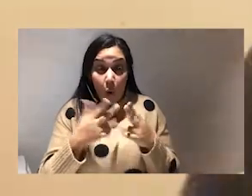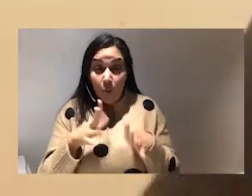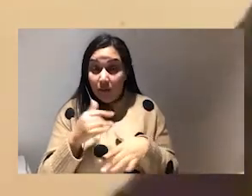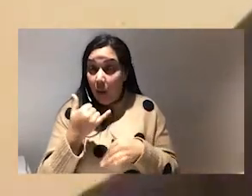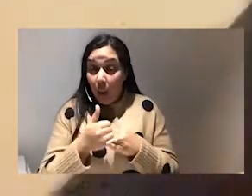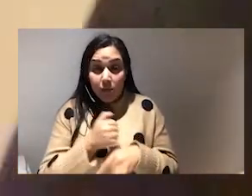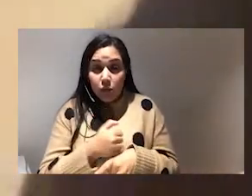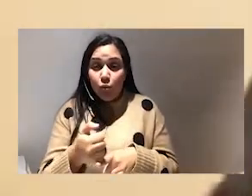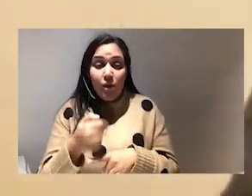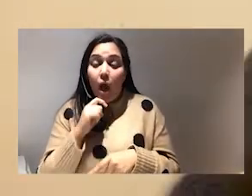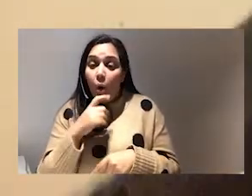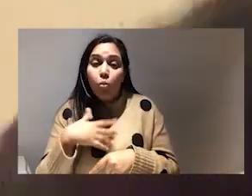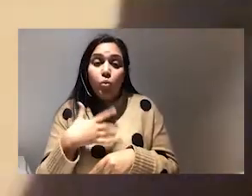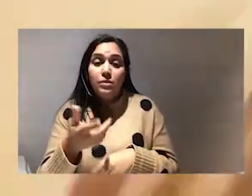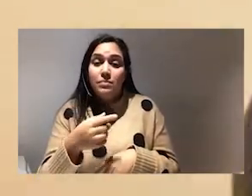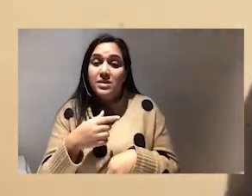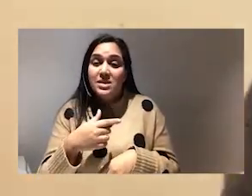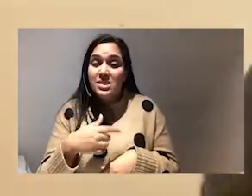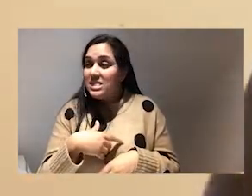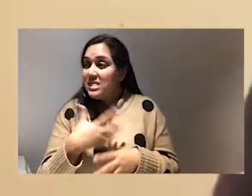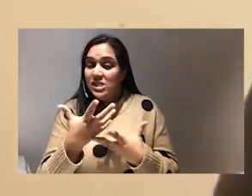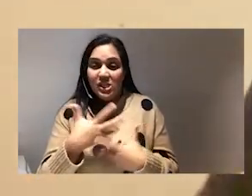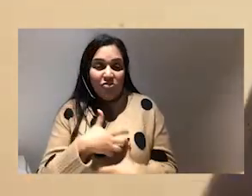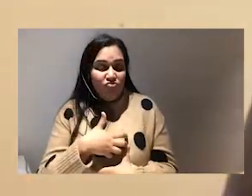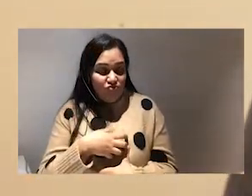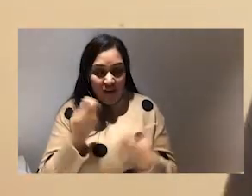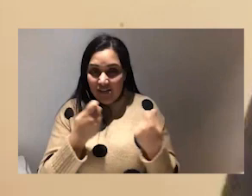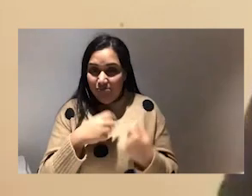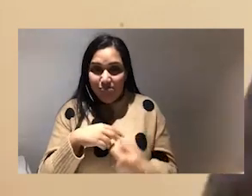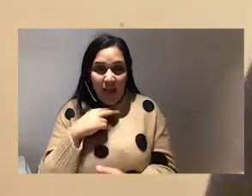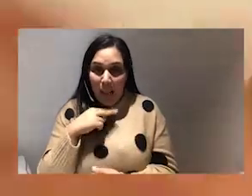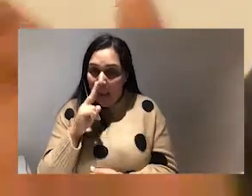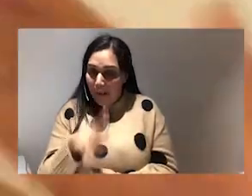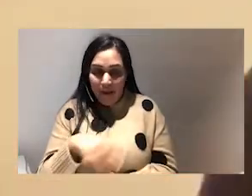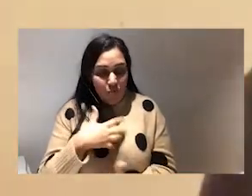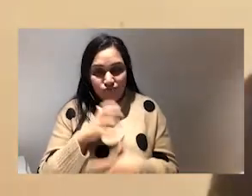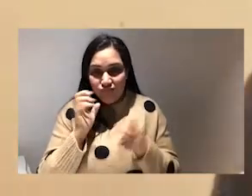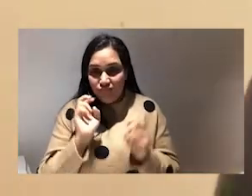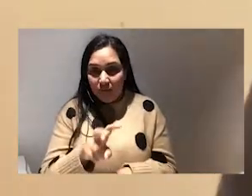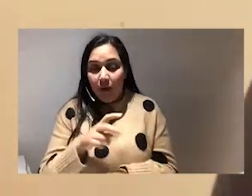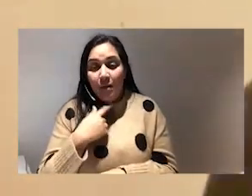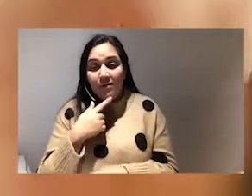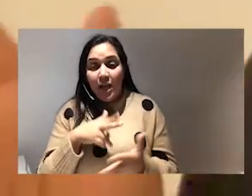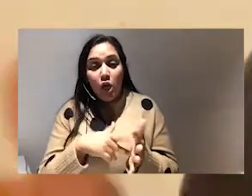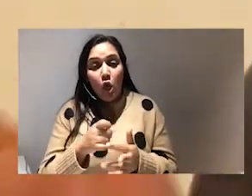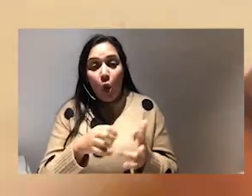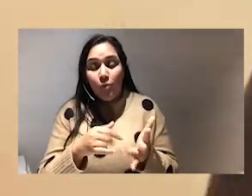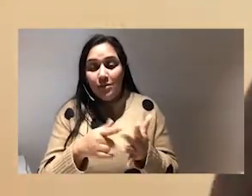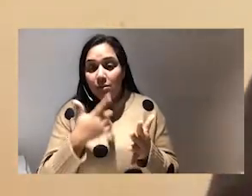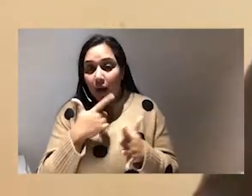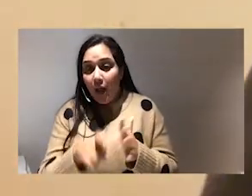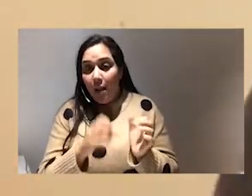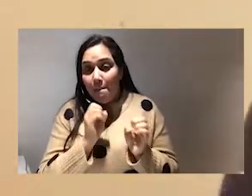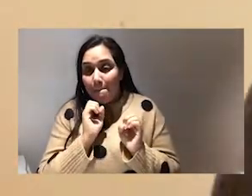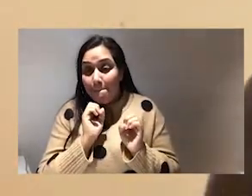weeks i would have disgraced myself and my name so i just want to put out there that i think ngozi has done an amazing job